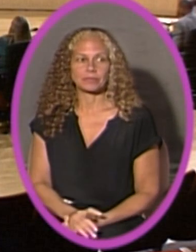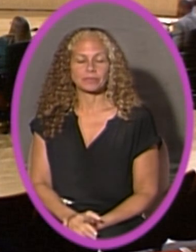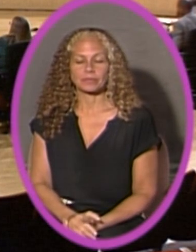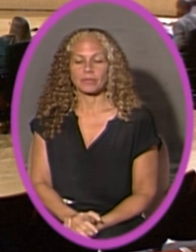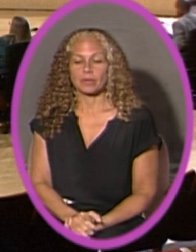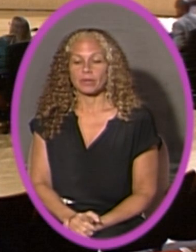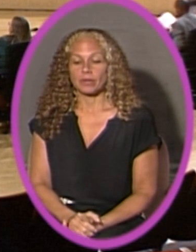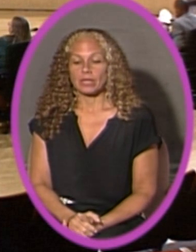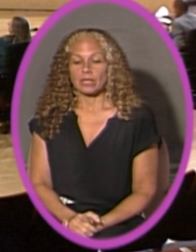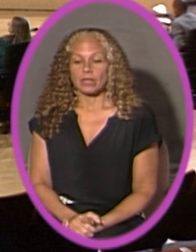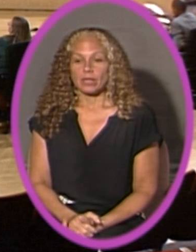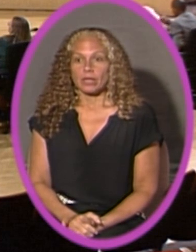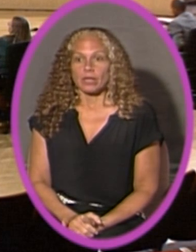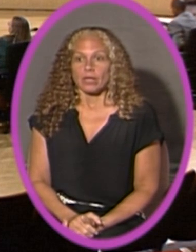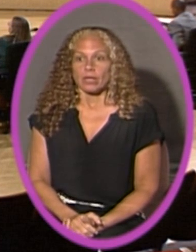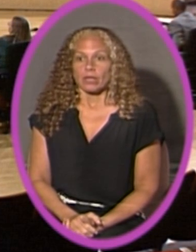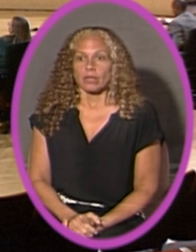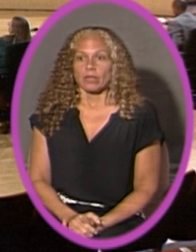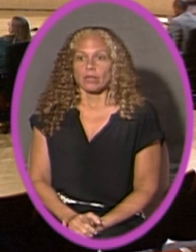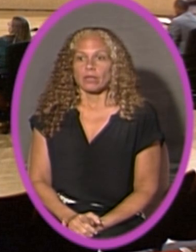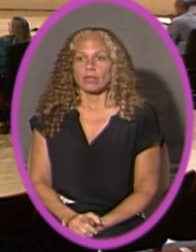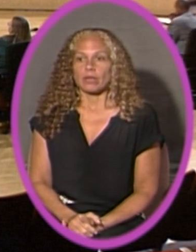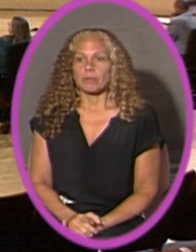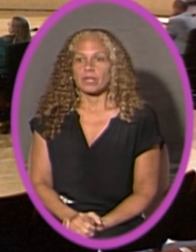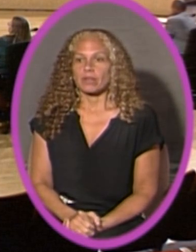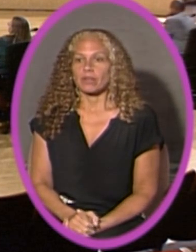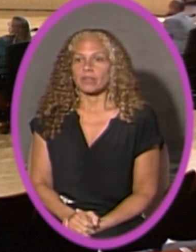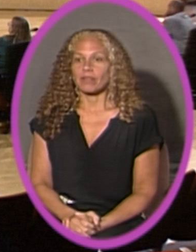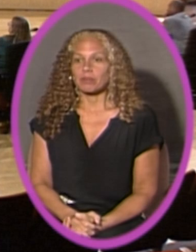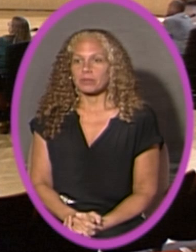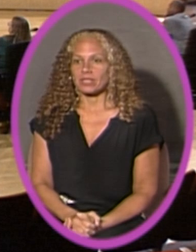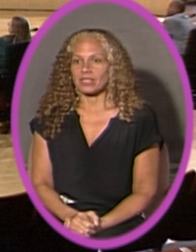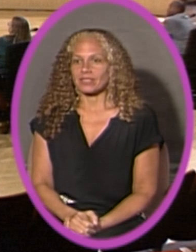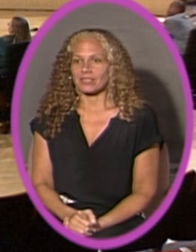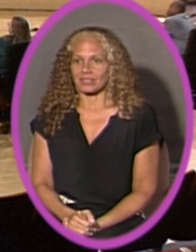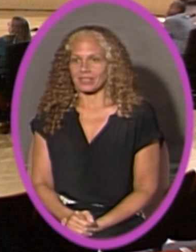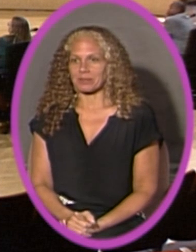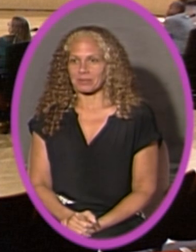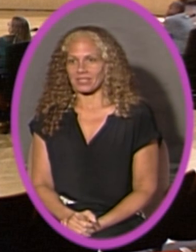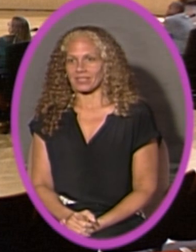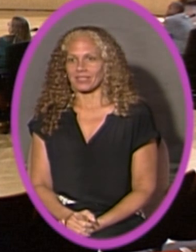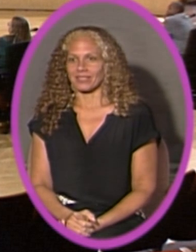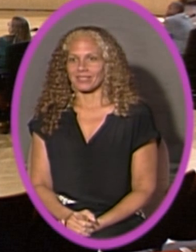Mr. Gallardo. Dr. Feldman, sir? Thank you. This way we all get,